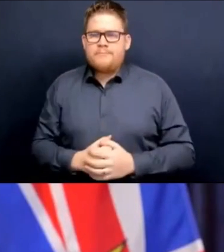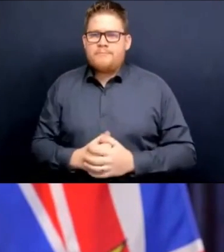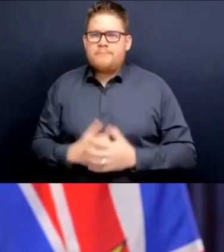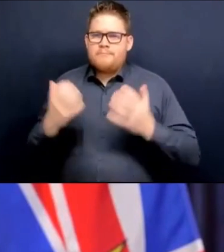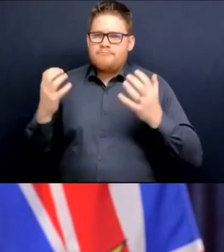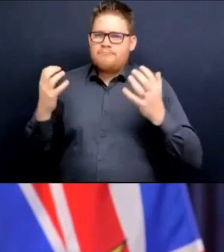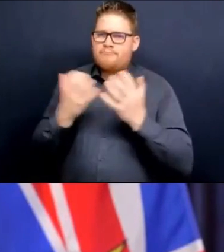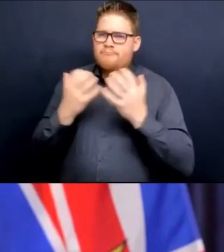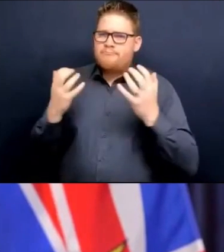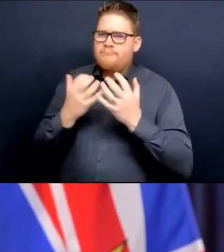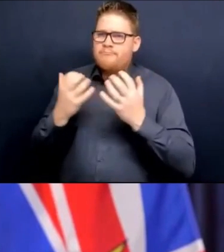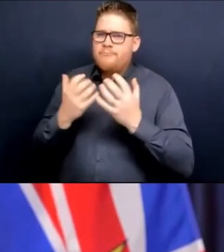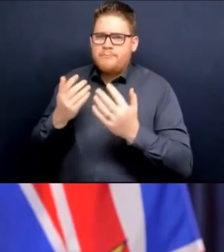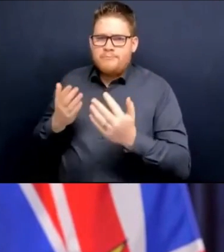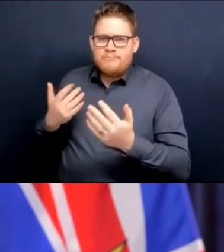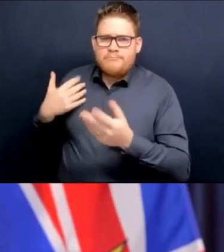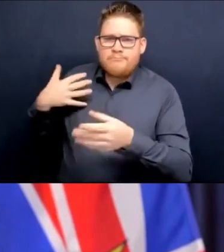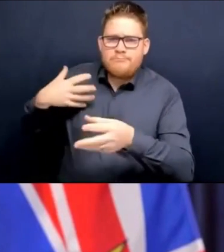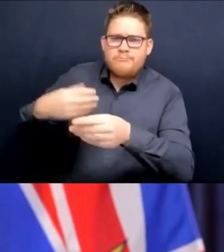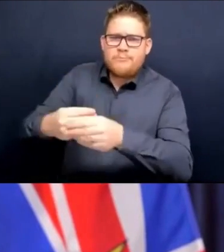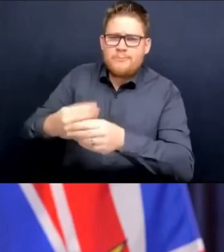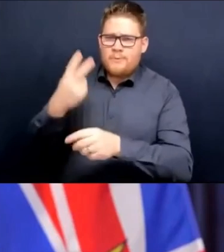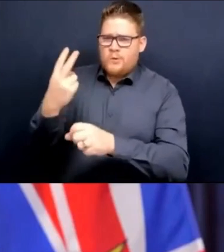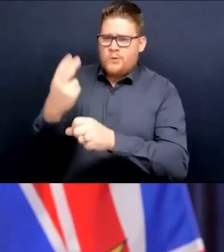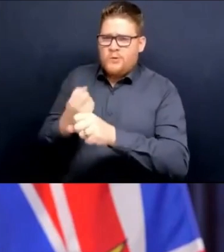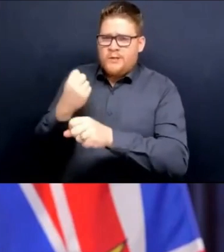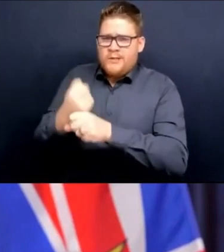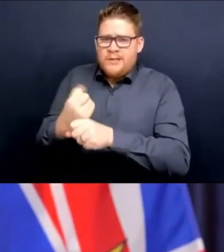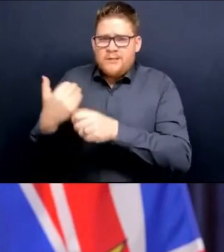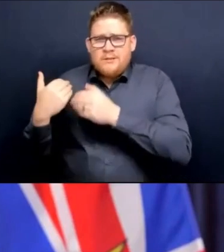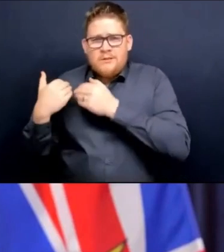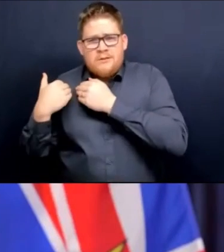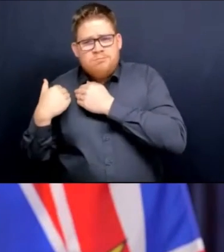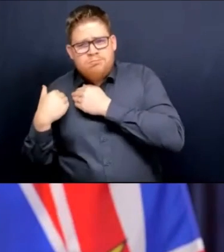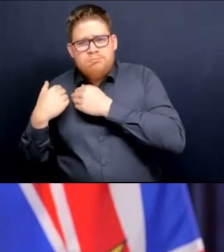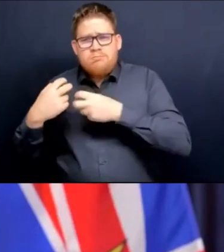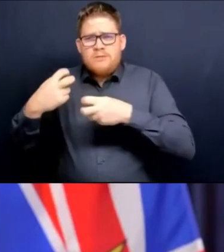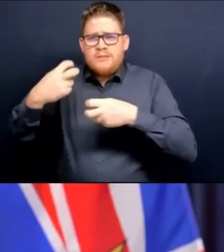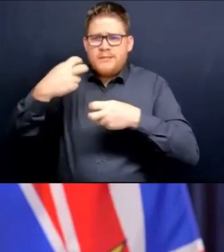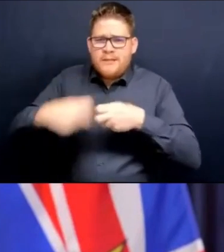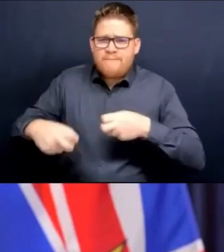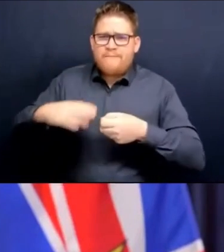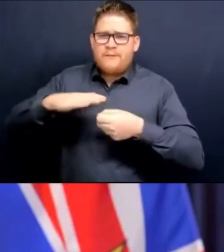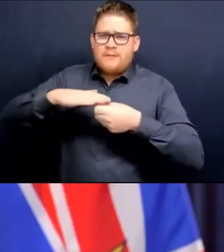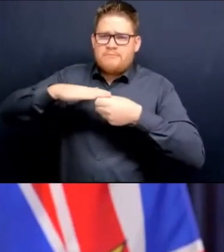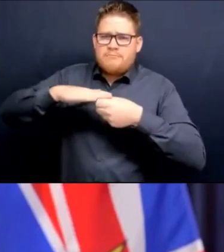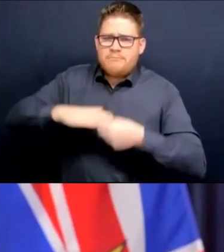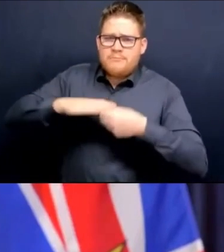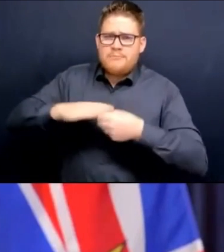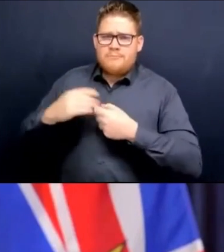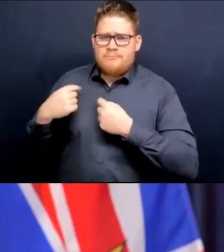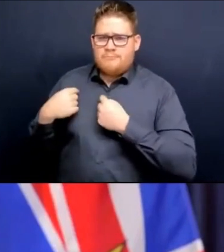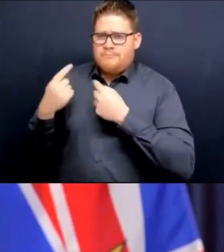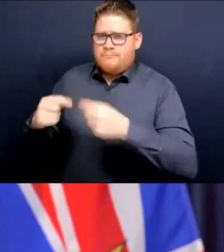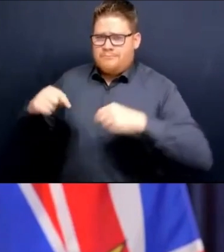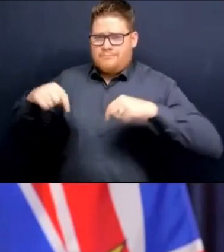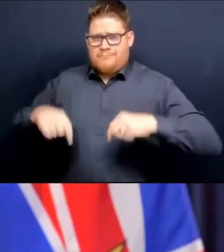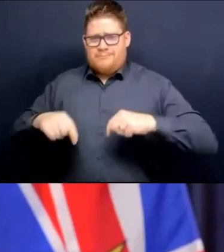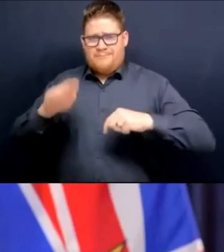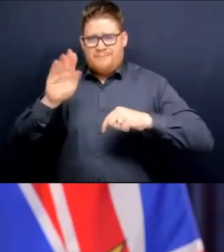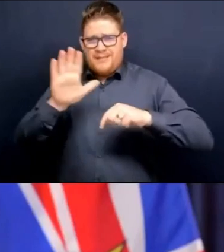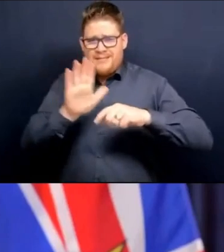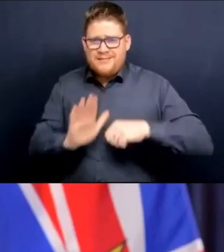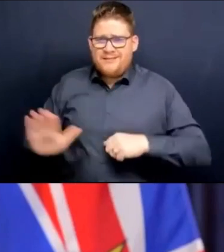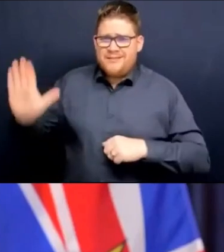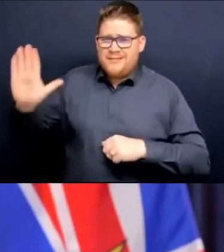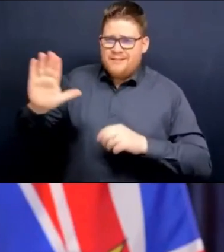all of us, wherever we live in British Columbia and indeed wherever we live around the globe. But here in British Columbia, we've shown